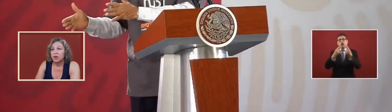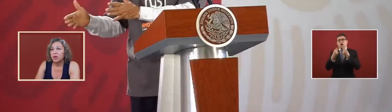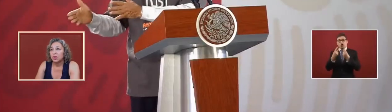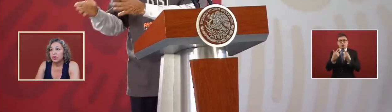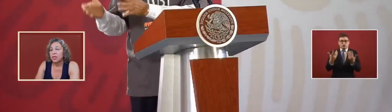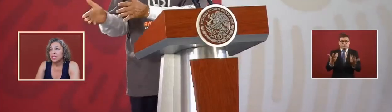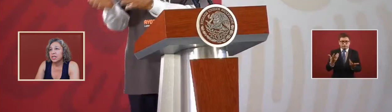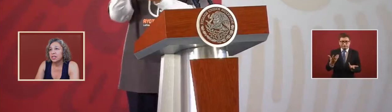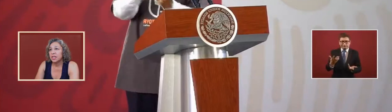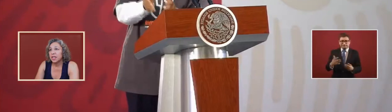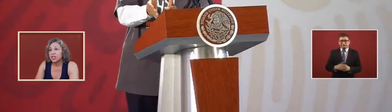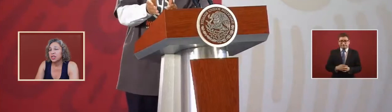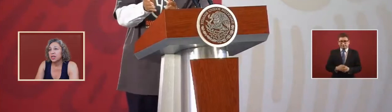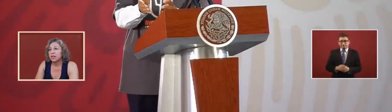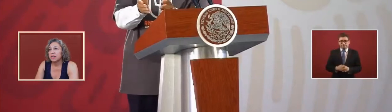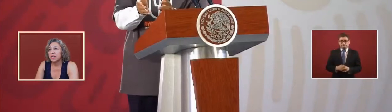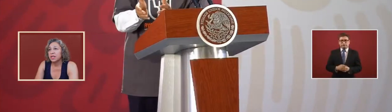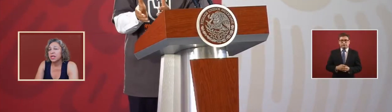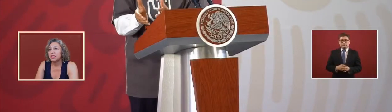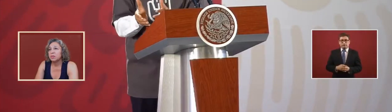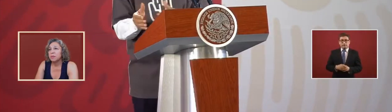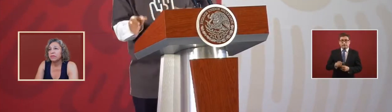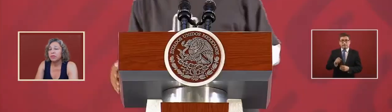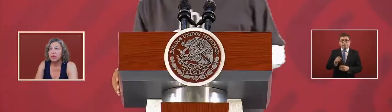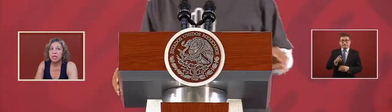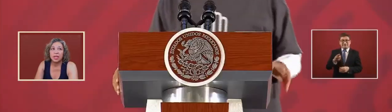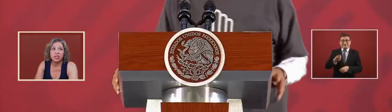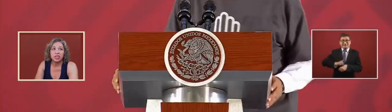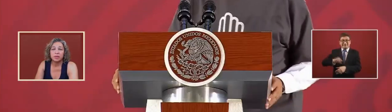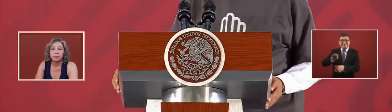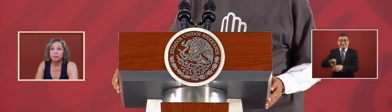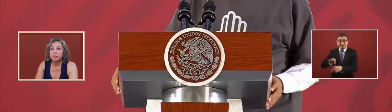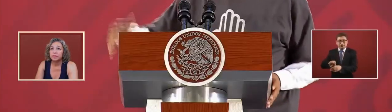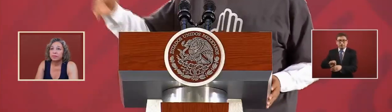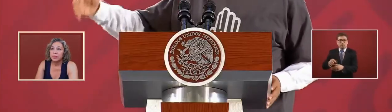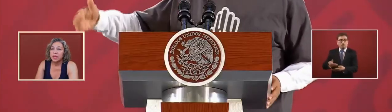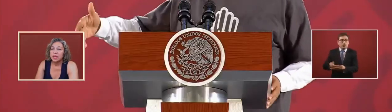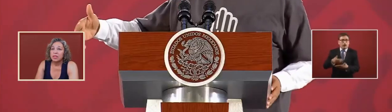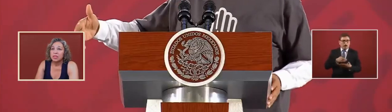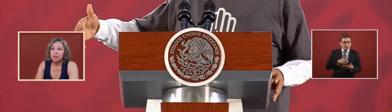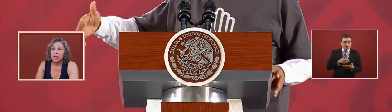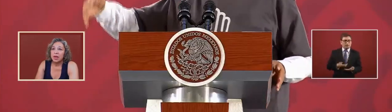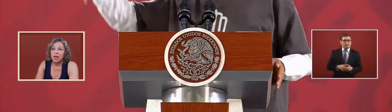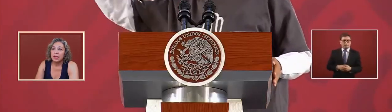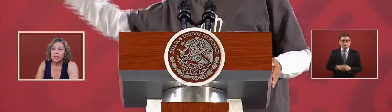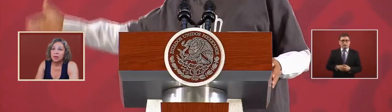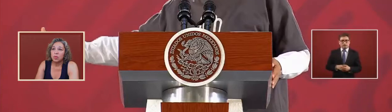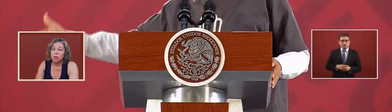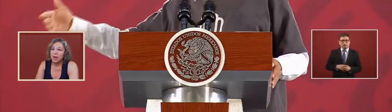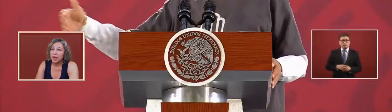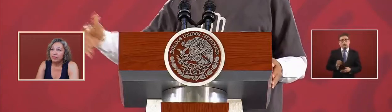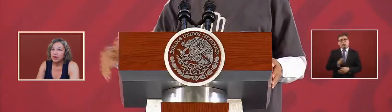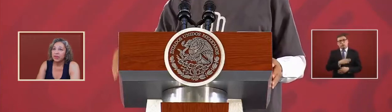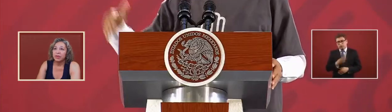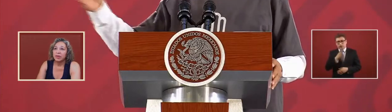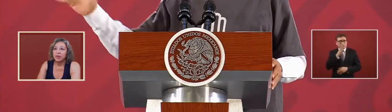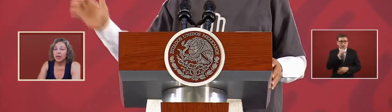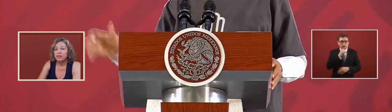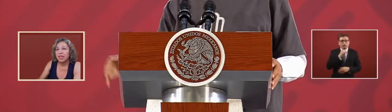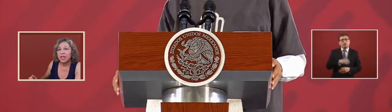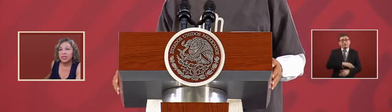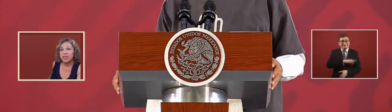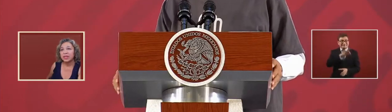the election it has to be before the election so then i said what about after